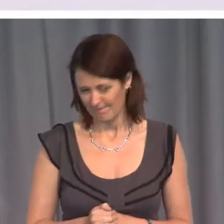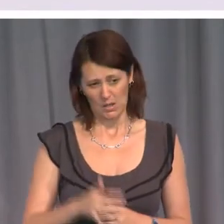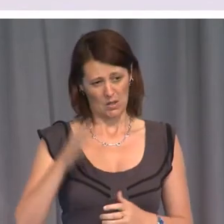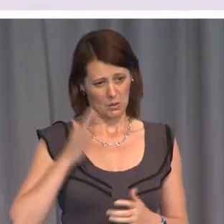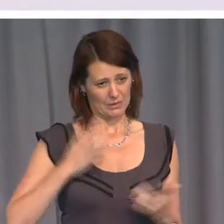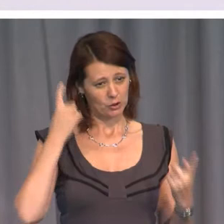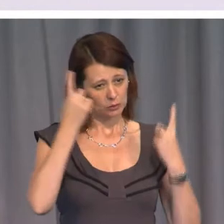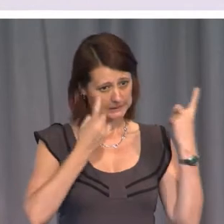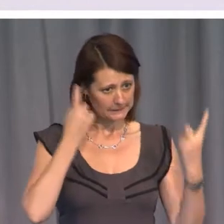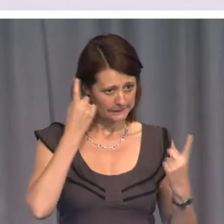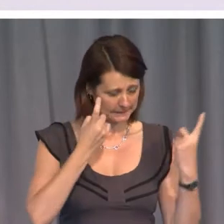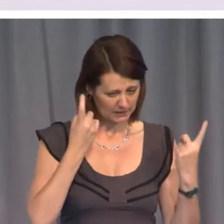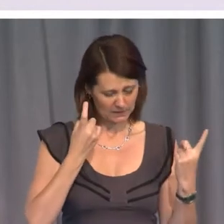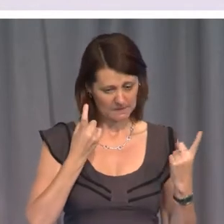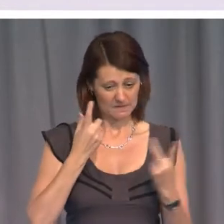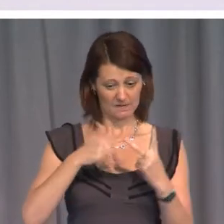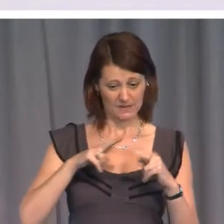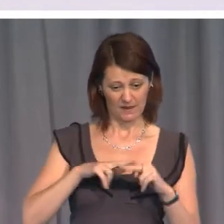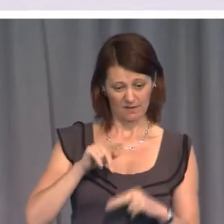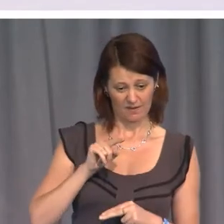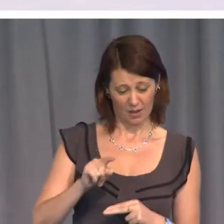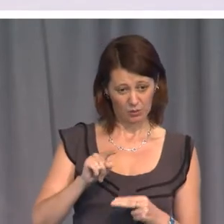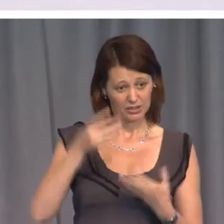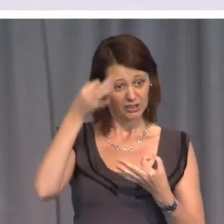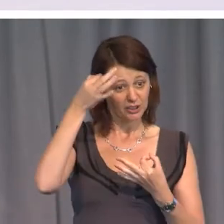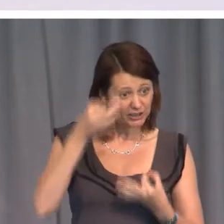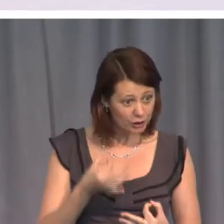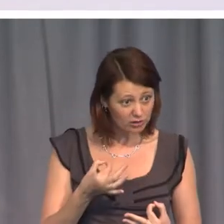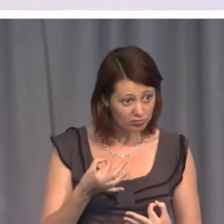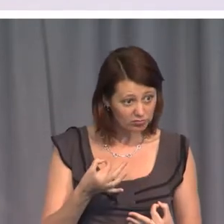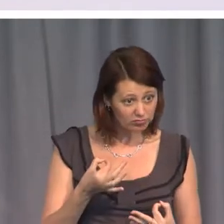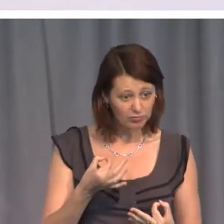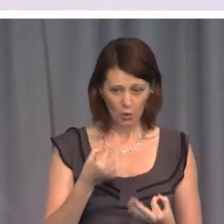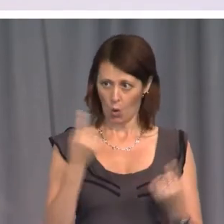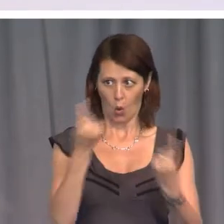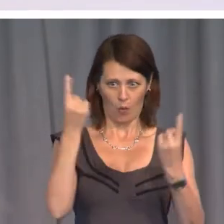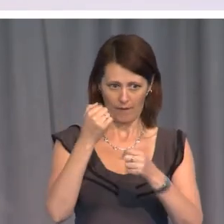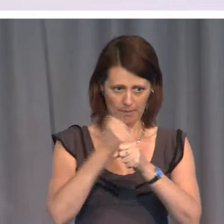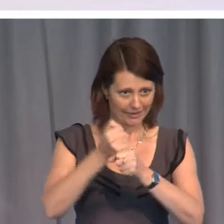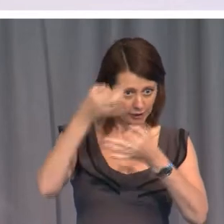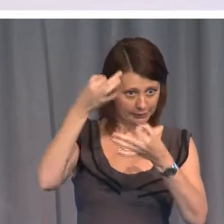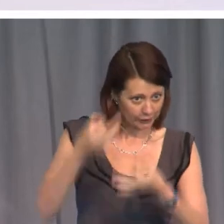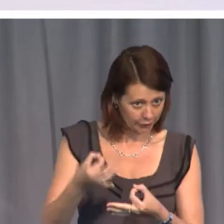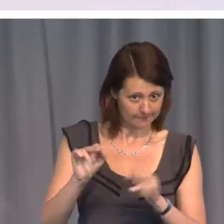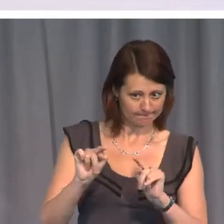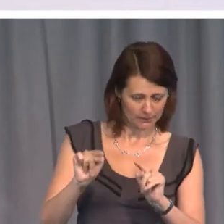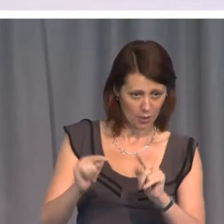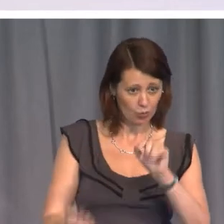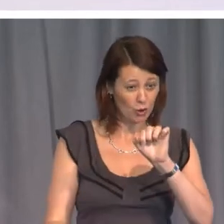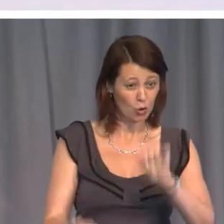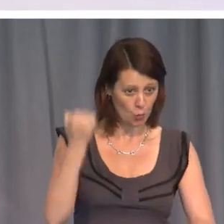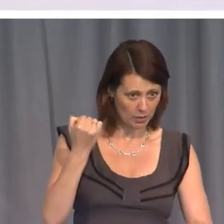whether this was in fact a decision, whoever made it, that was stupid,